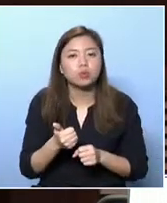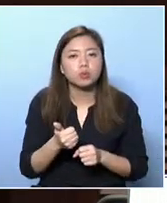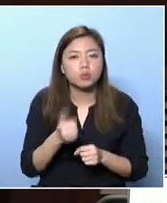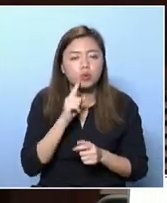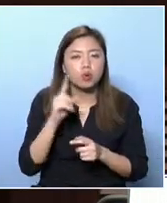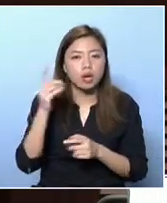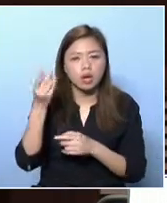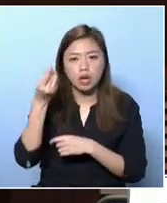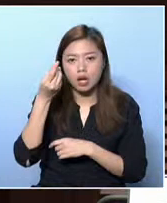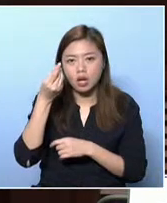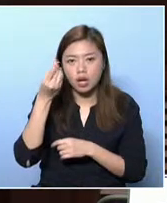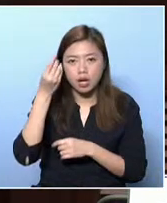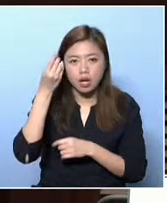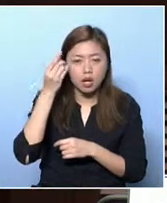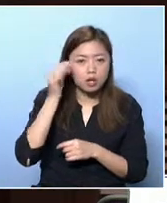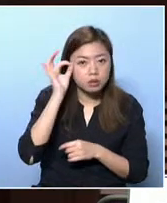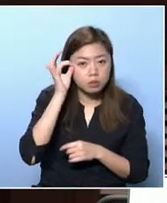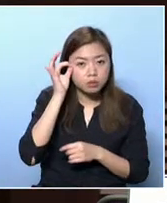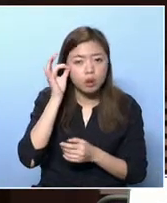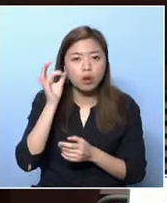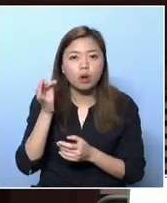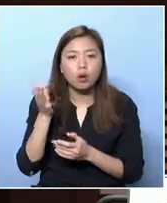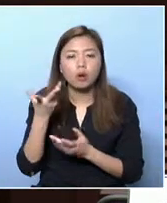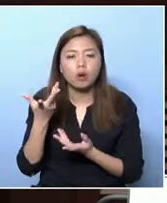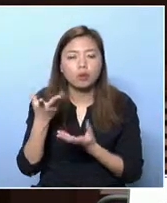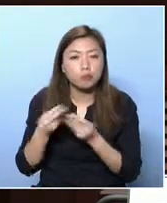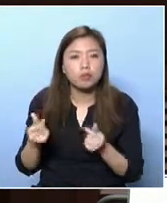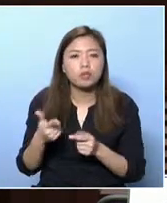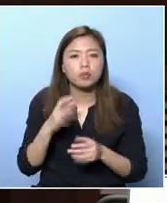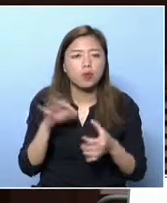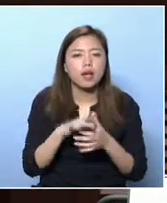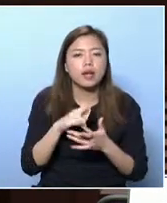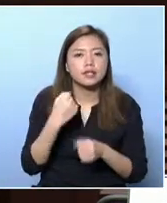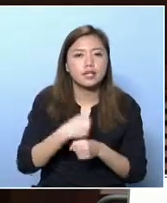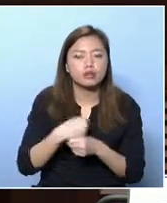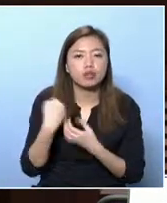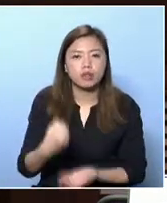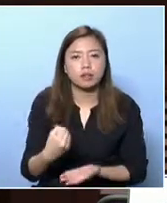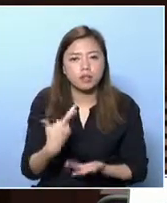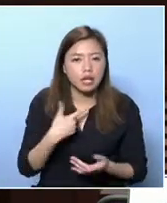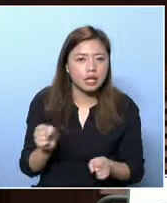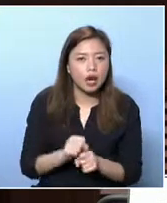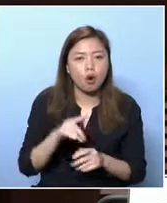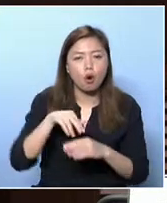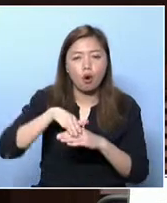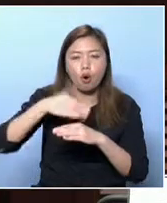employment and to achieve the aim of